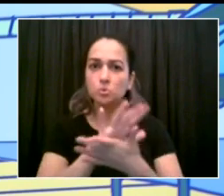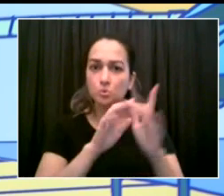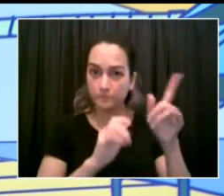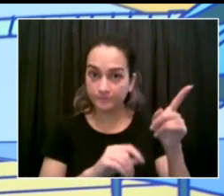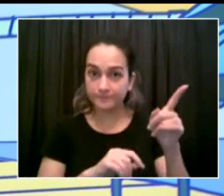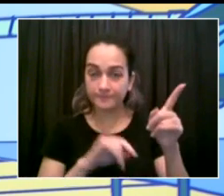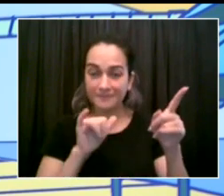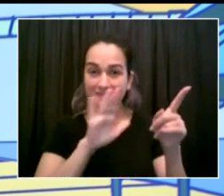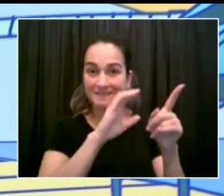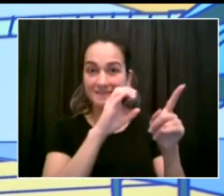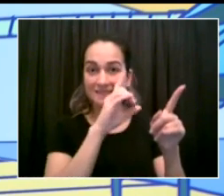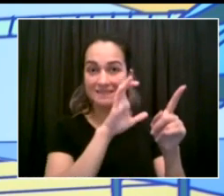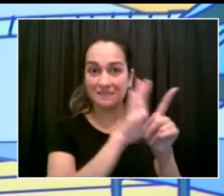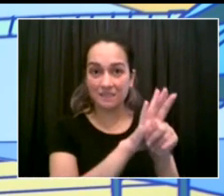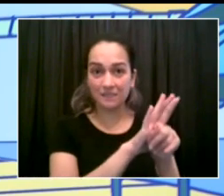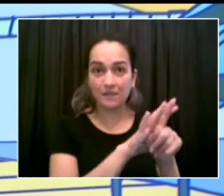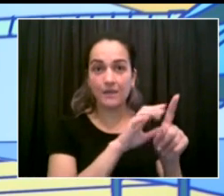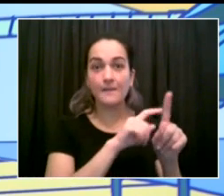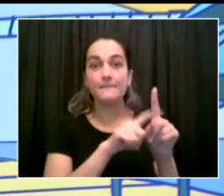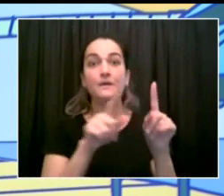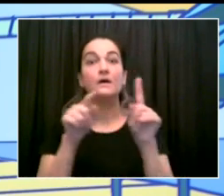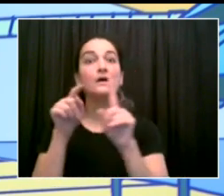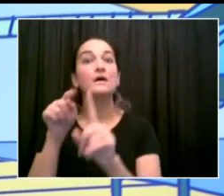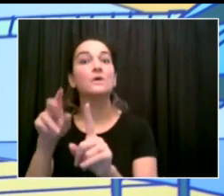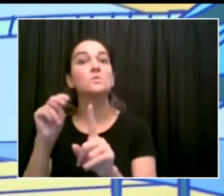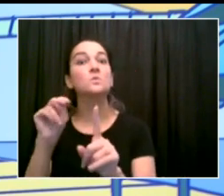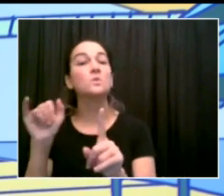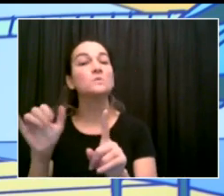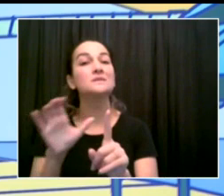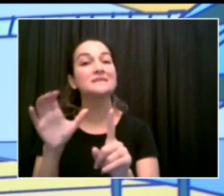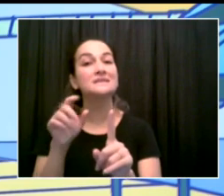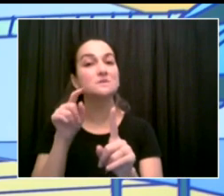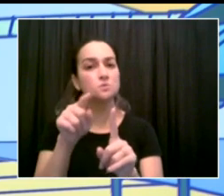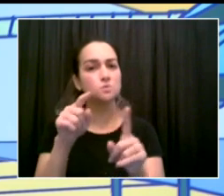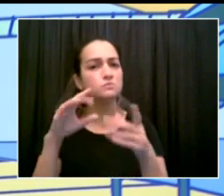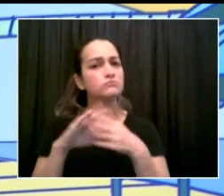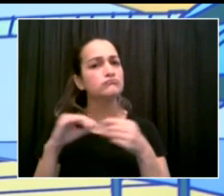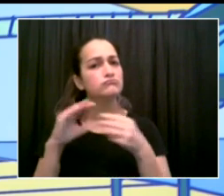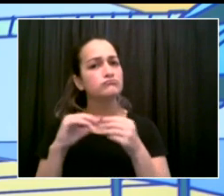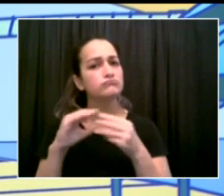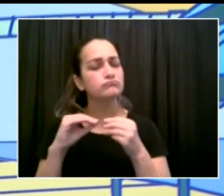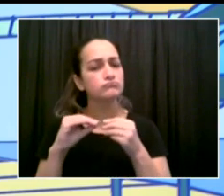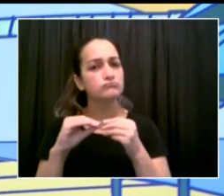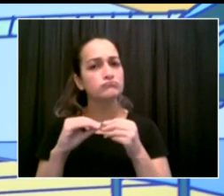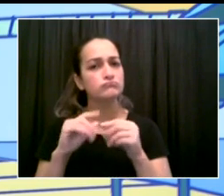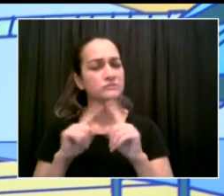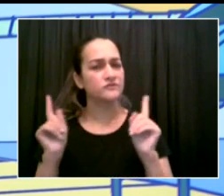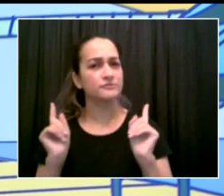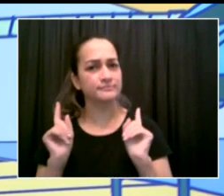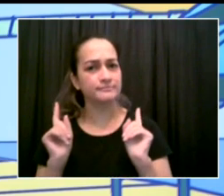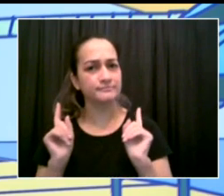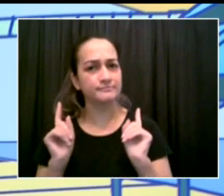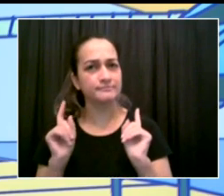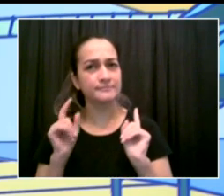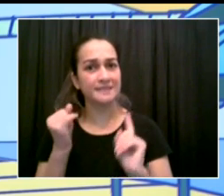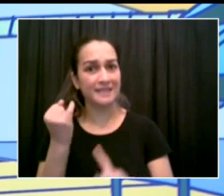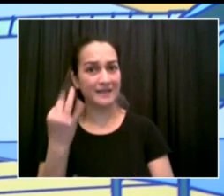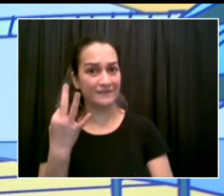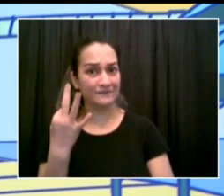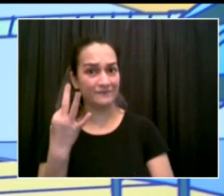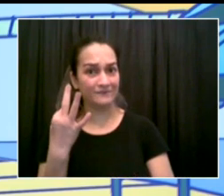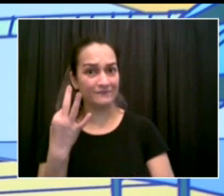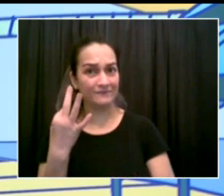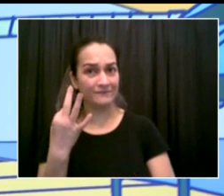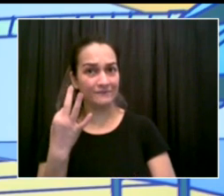according to the plan the city released today, you're planning to quarantine entire elementary school classrooms, even if only one student